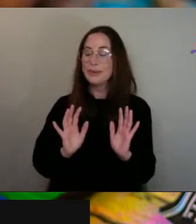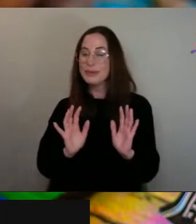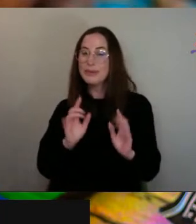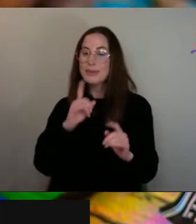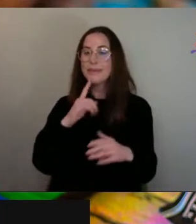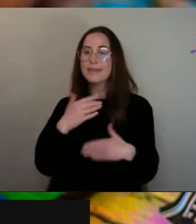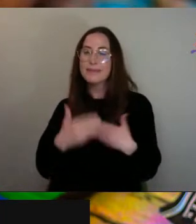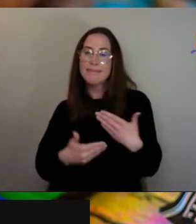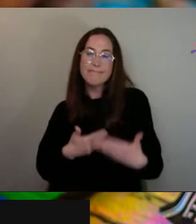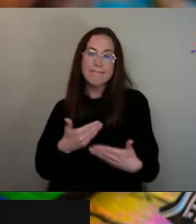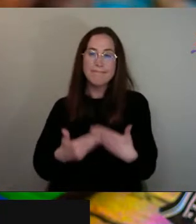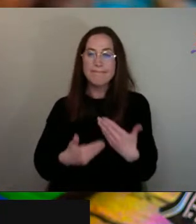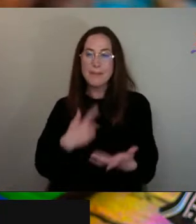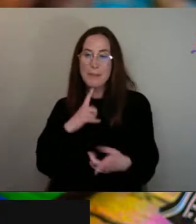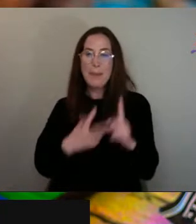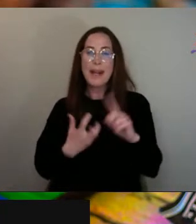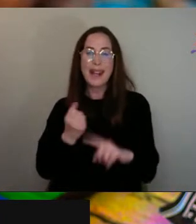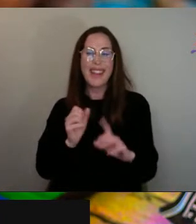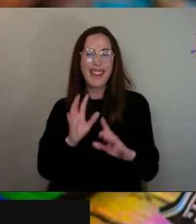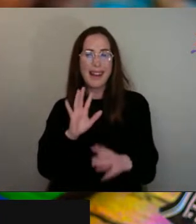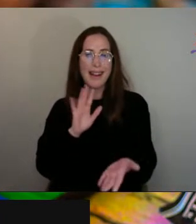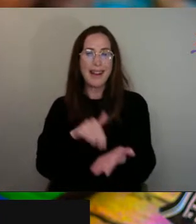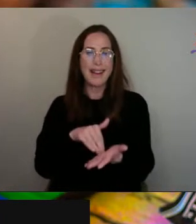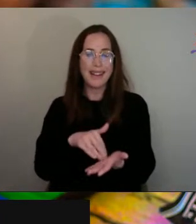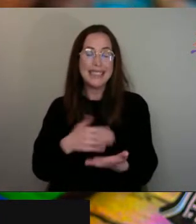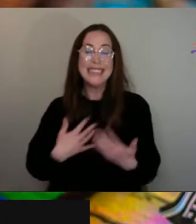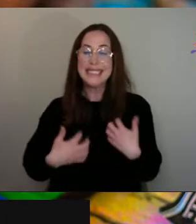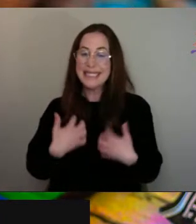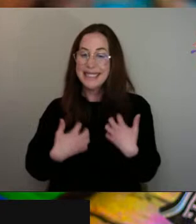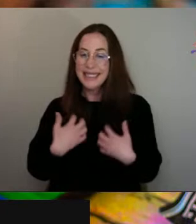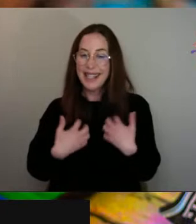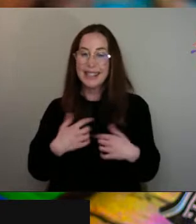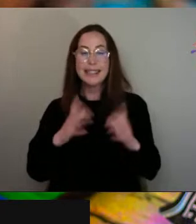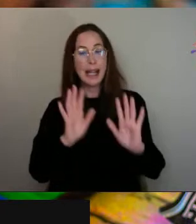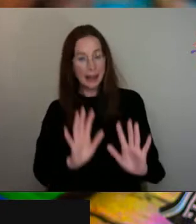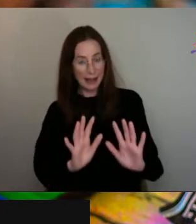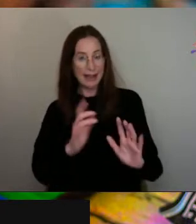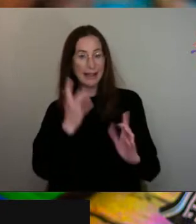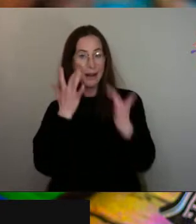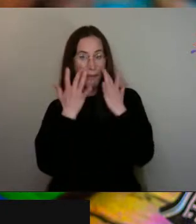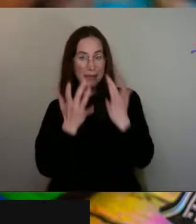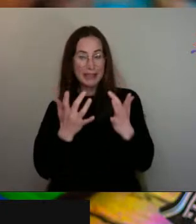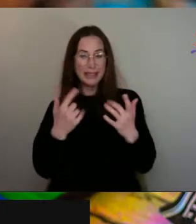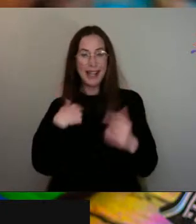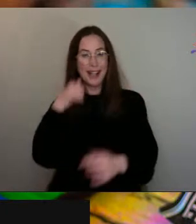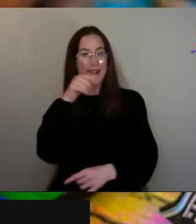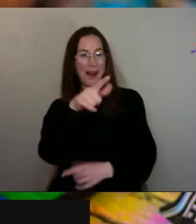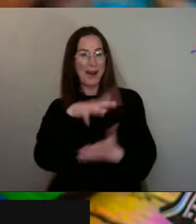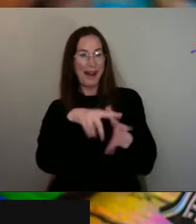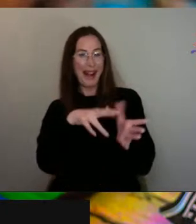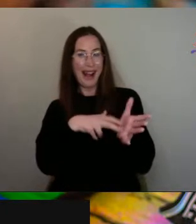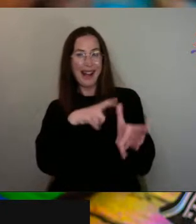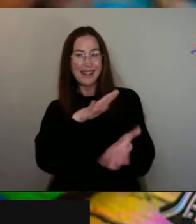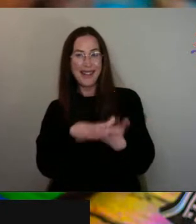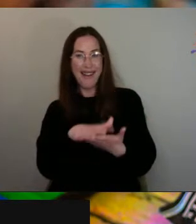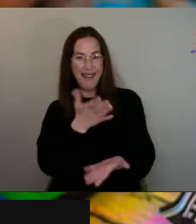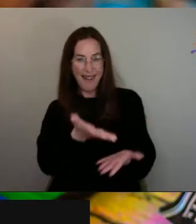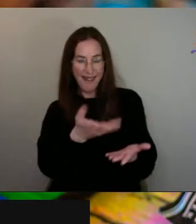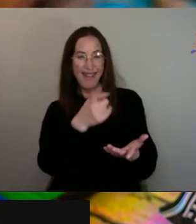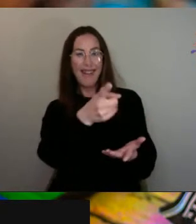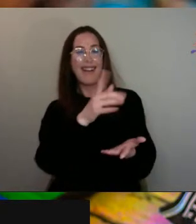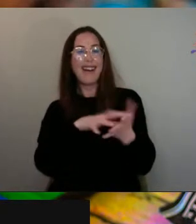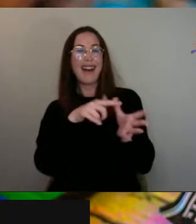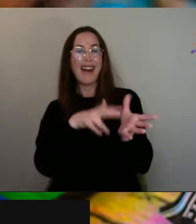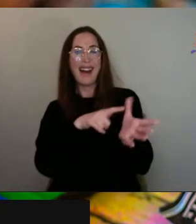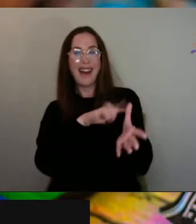moving slowly, but we're getting there, which is actually really exciting. And then, obviously, I know Hannah. So, then Hannah's introduced me